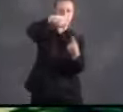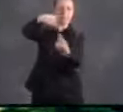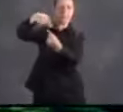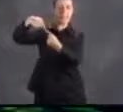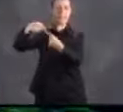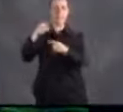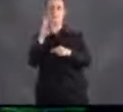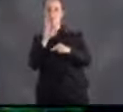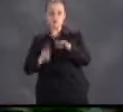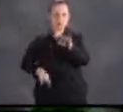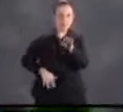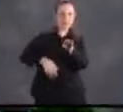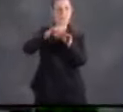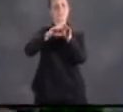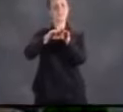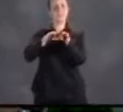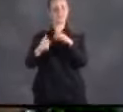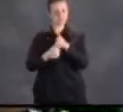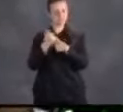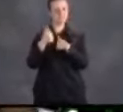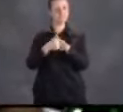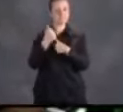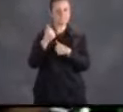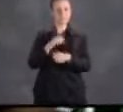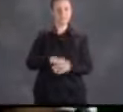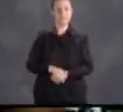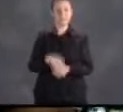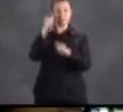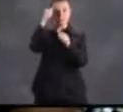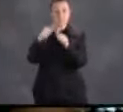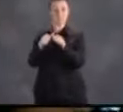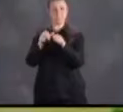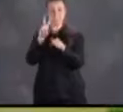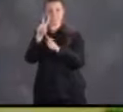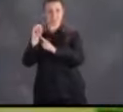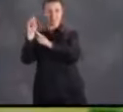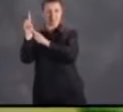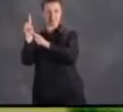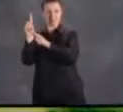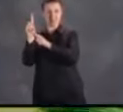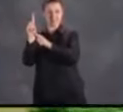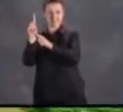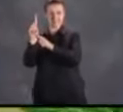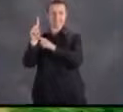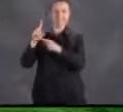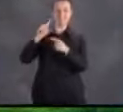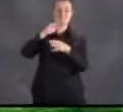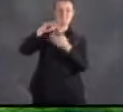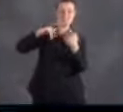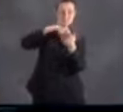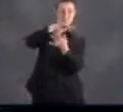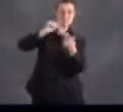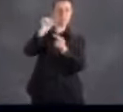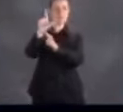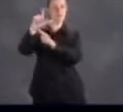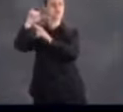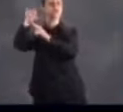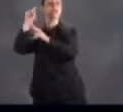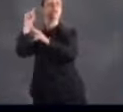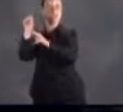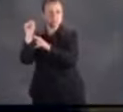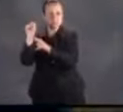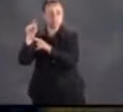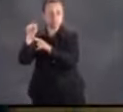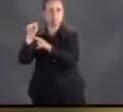devastating flooding. No one who lived here in 2001 is likely to forget Tropical Storm Allison,